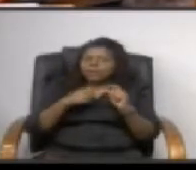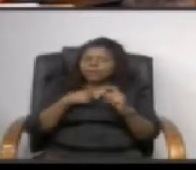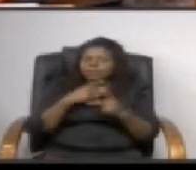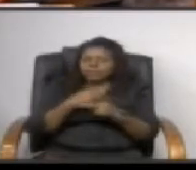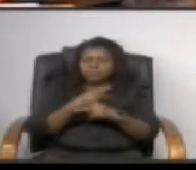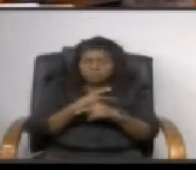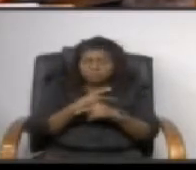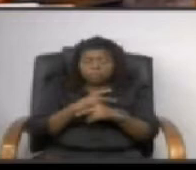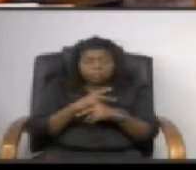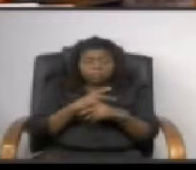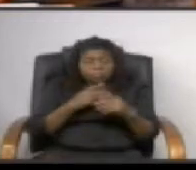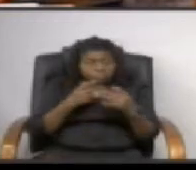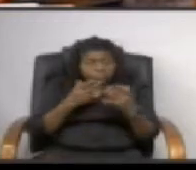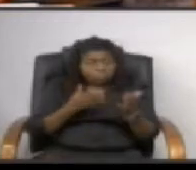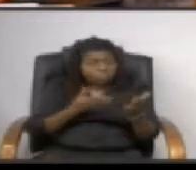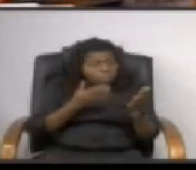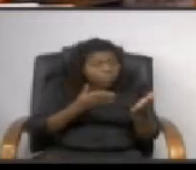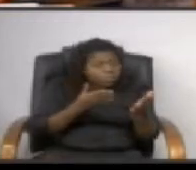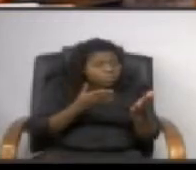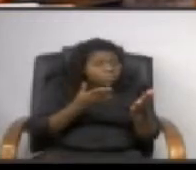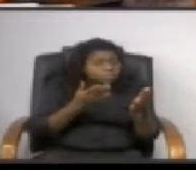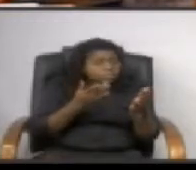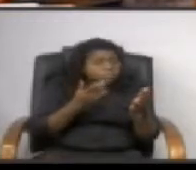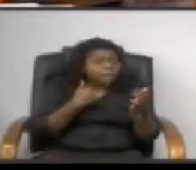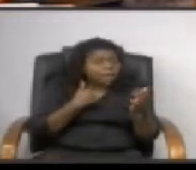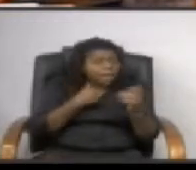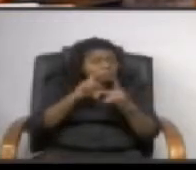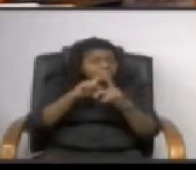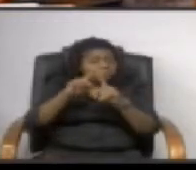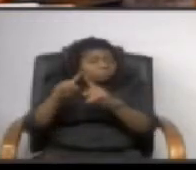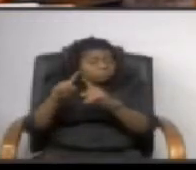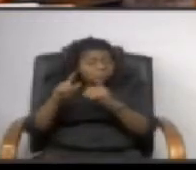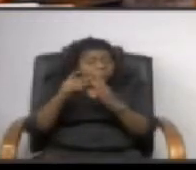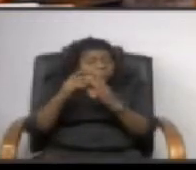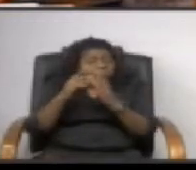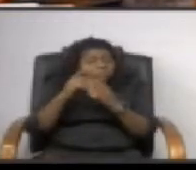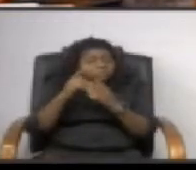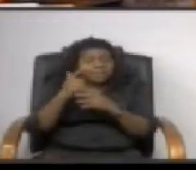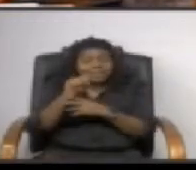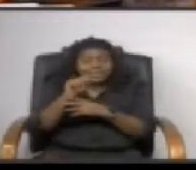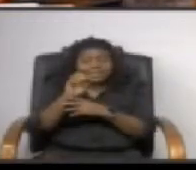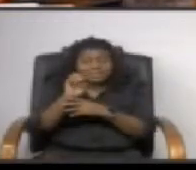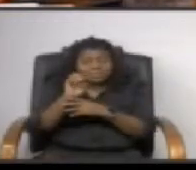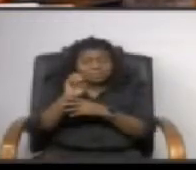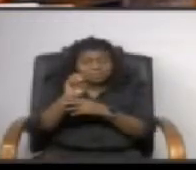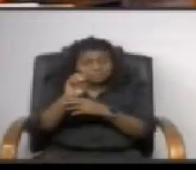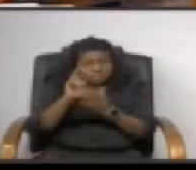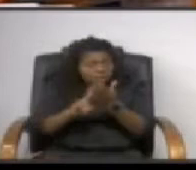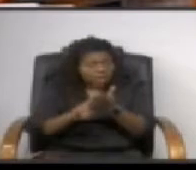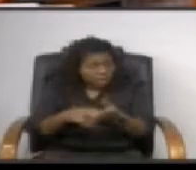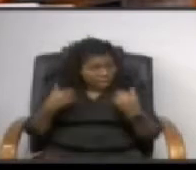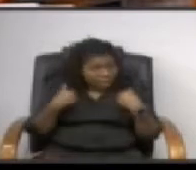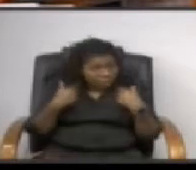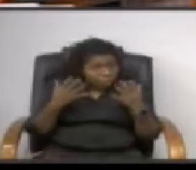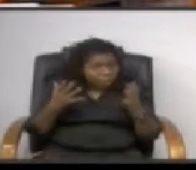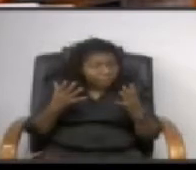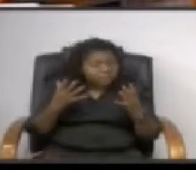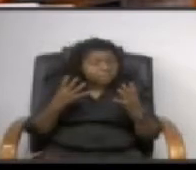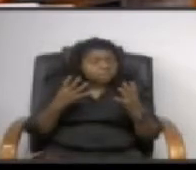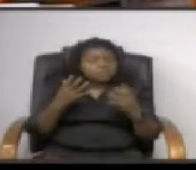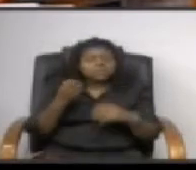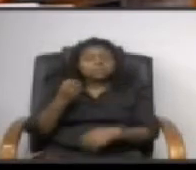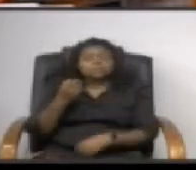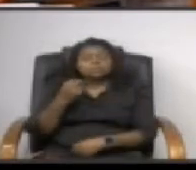proposed if there are leases signed and where in greenbelt just strikes me that you know